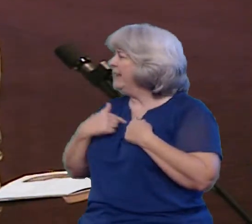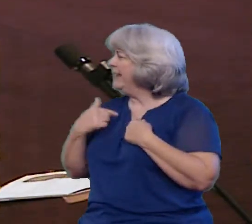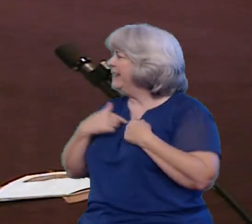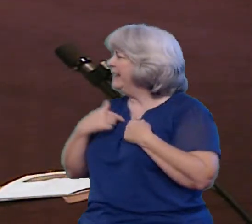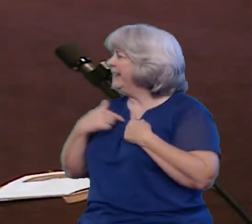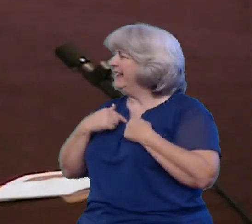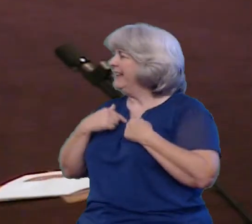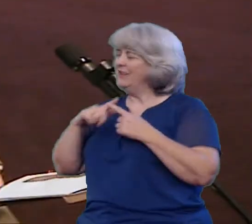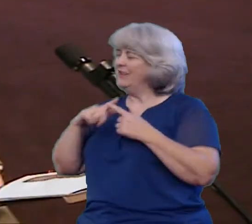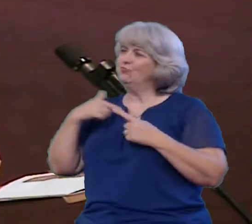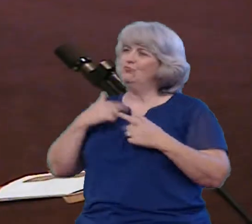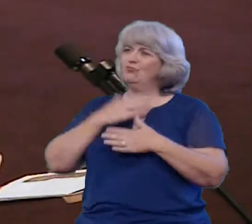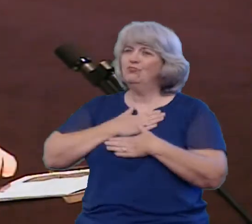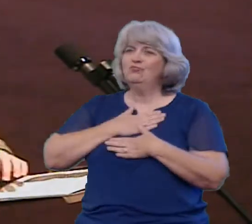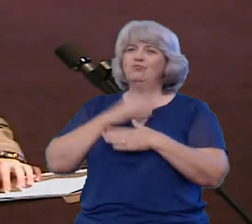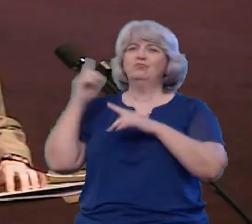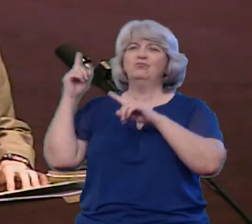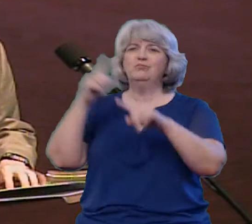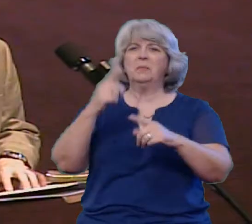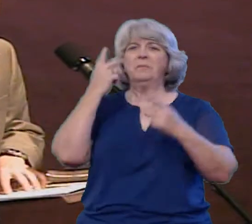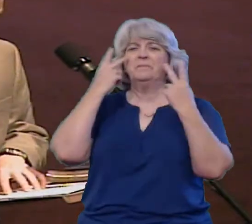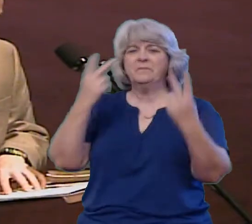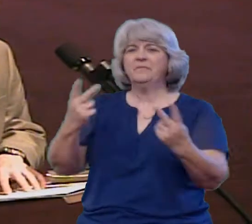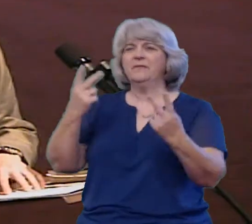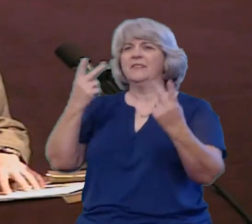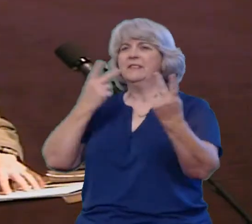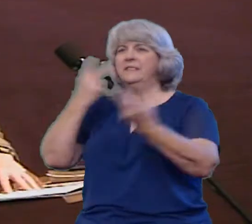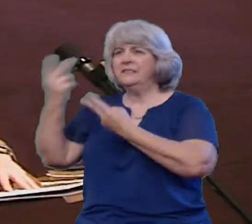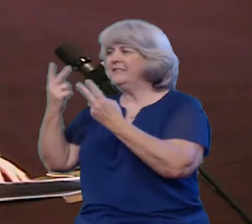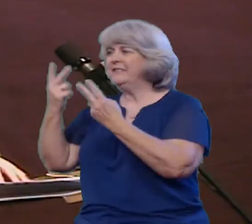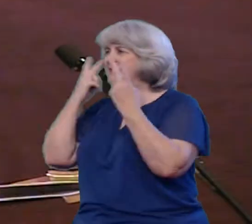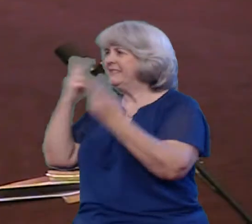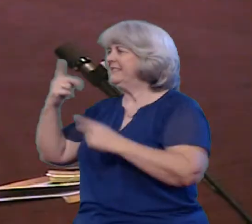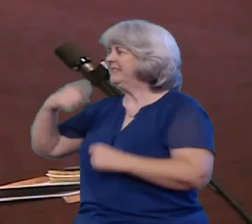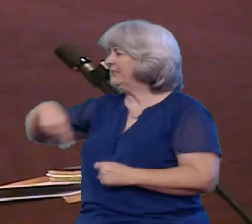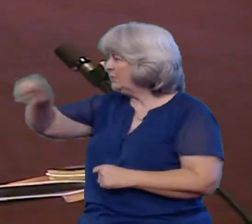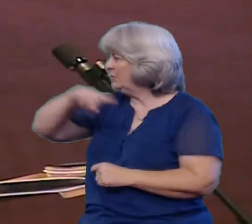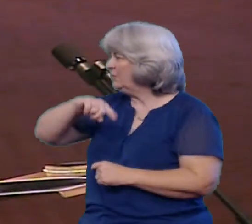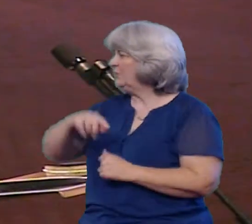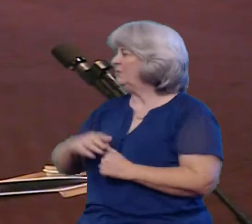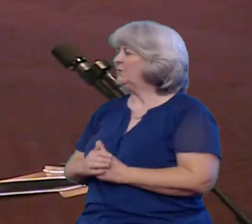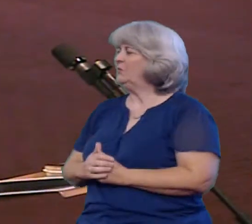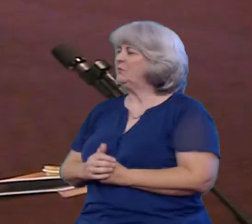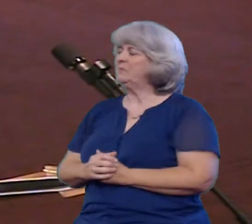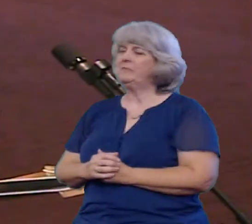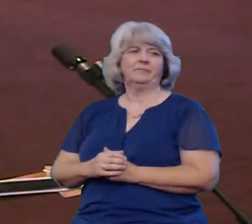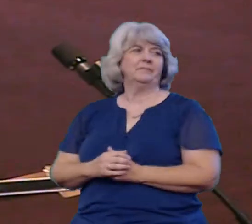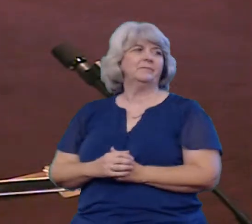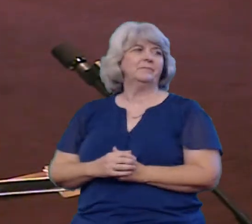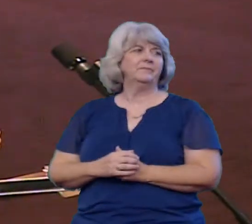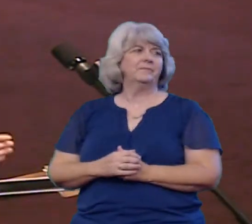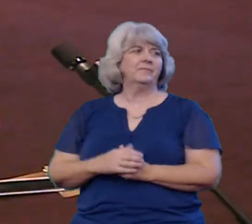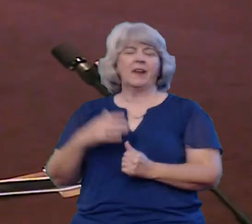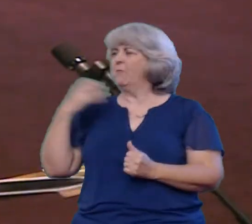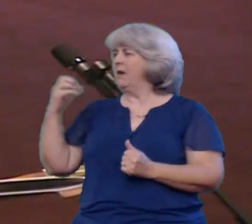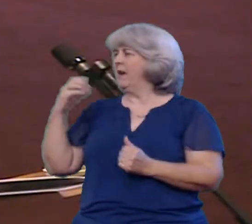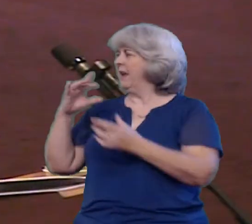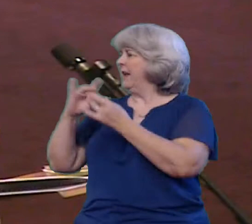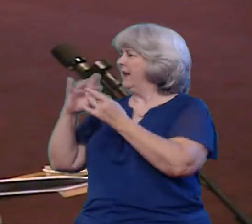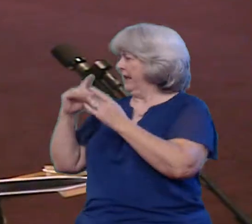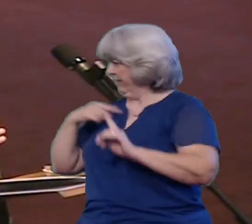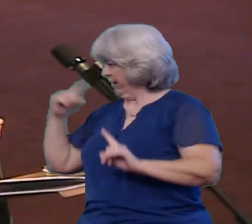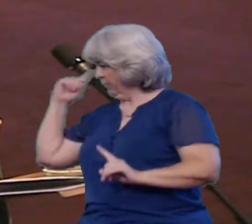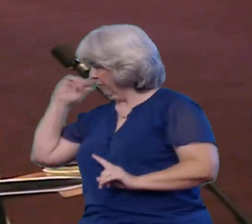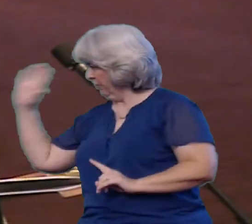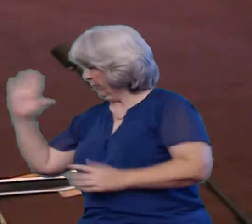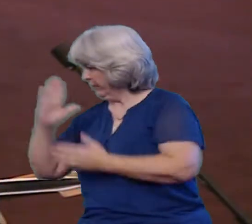couple of days And see everybody is definitely great But there are a couple of things that I do want to make mention There's a couple of rumors I've heard about me